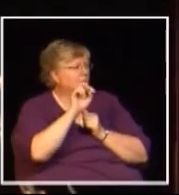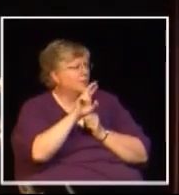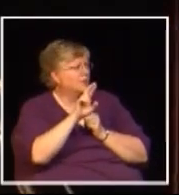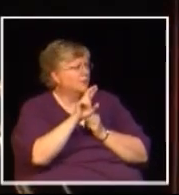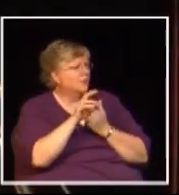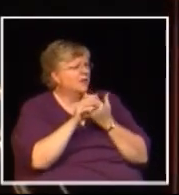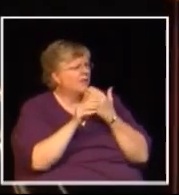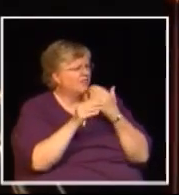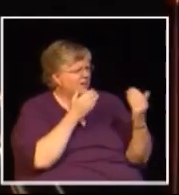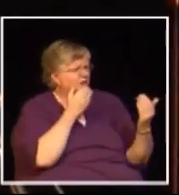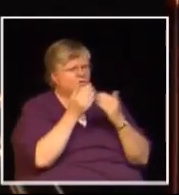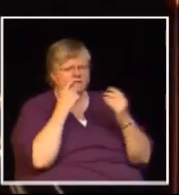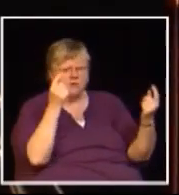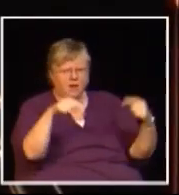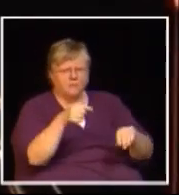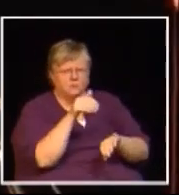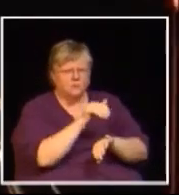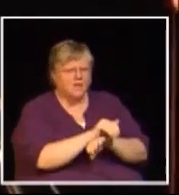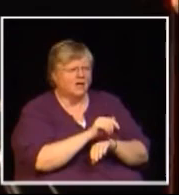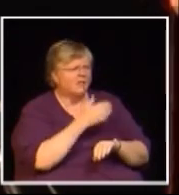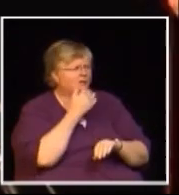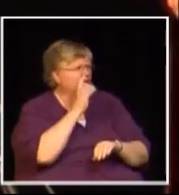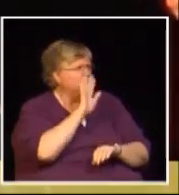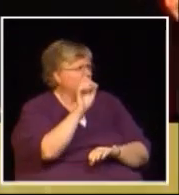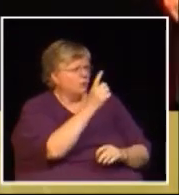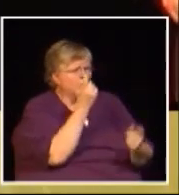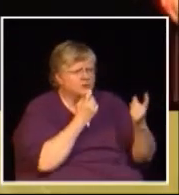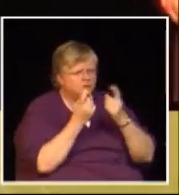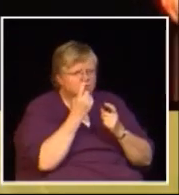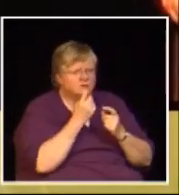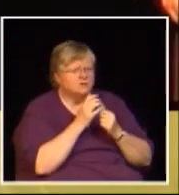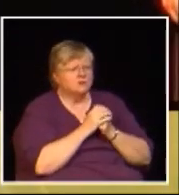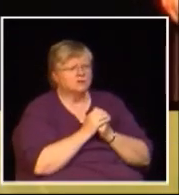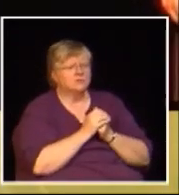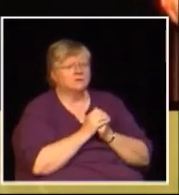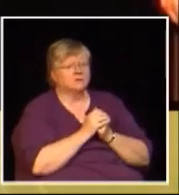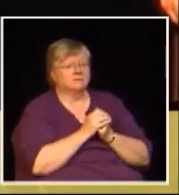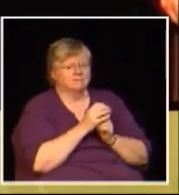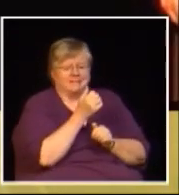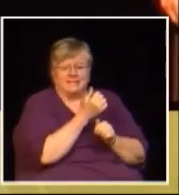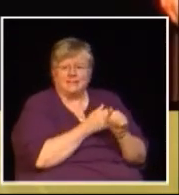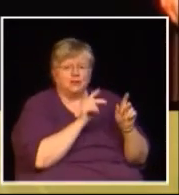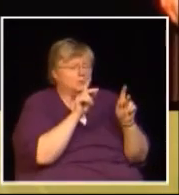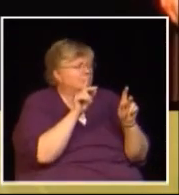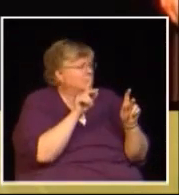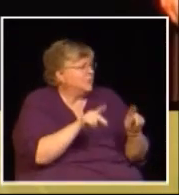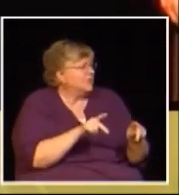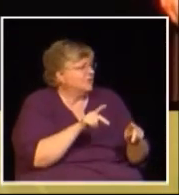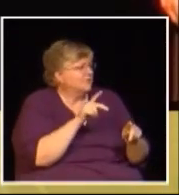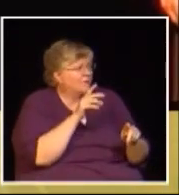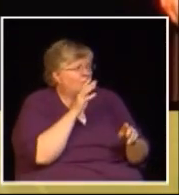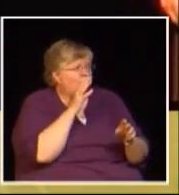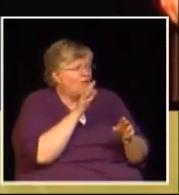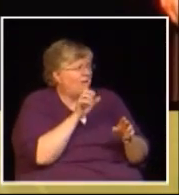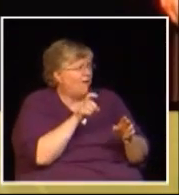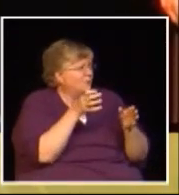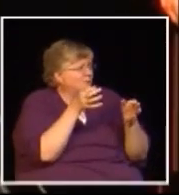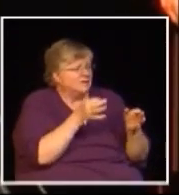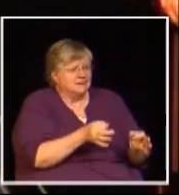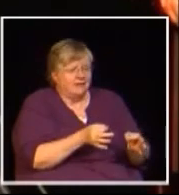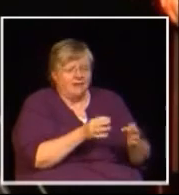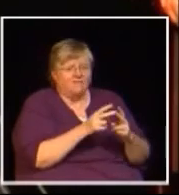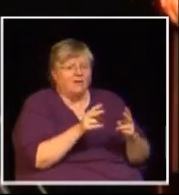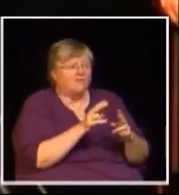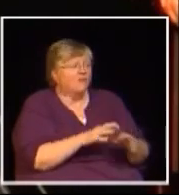well thank you and I wanted to thank everyone for participating tonight because I think it's really important for us what each and every one of us is going to decide is a